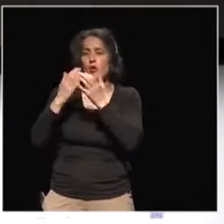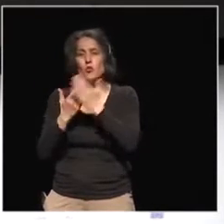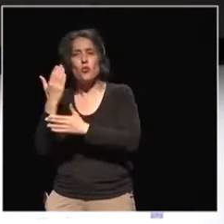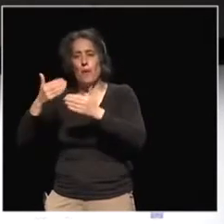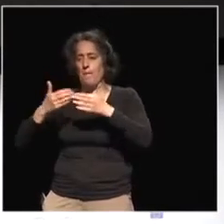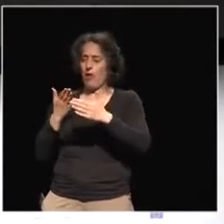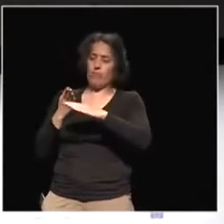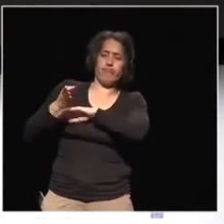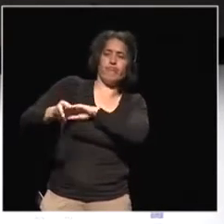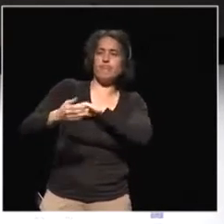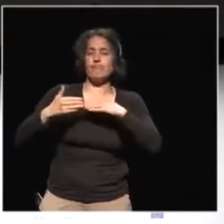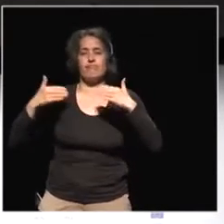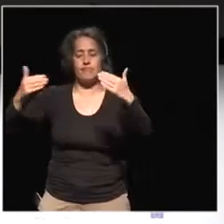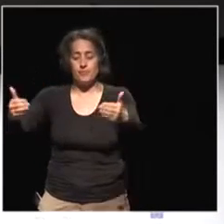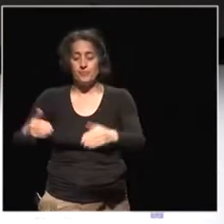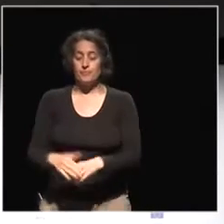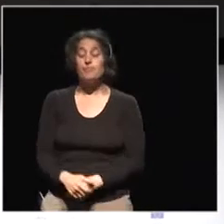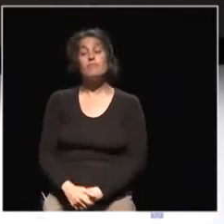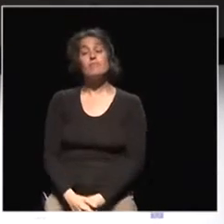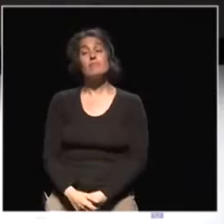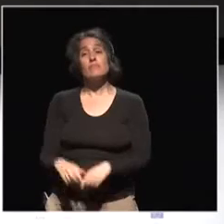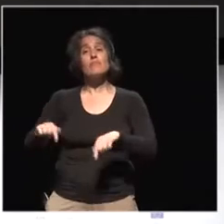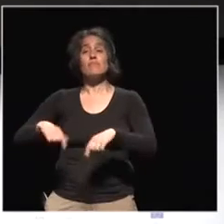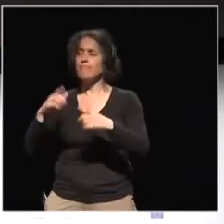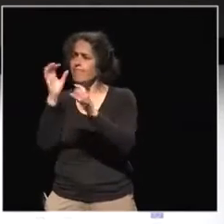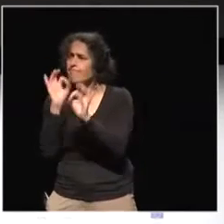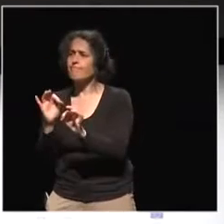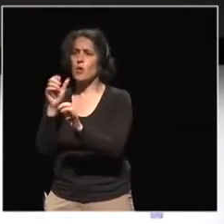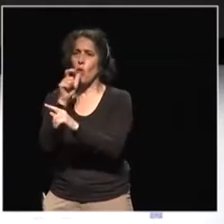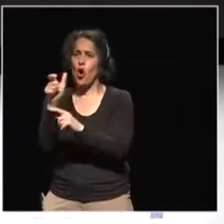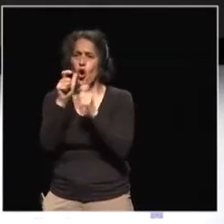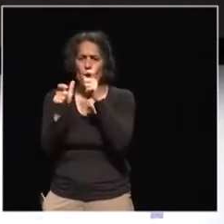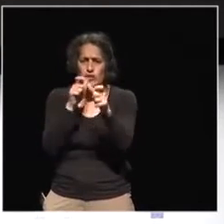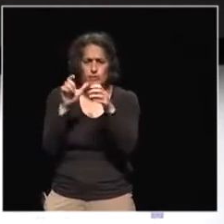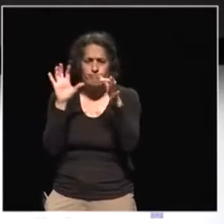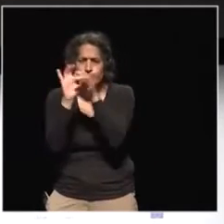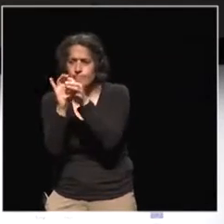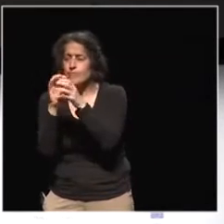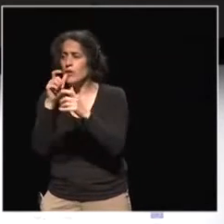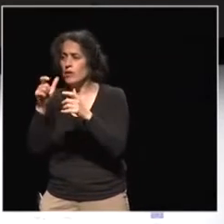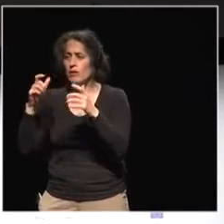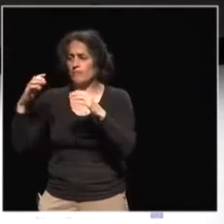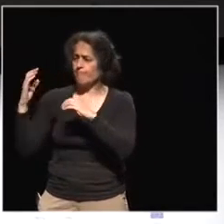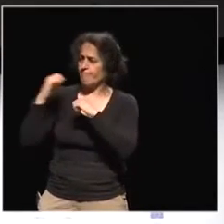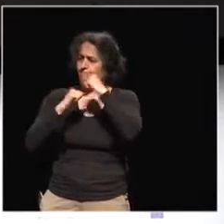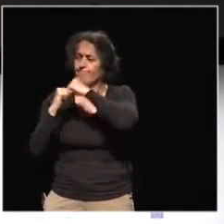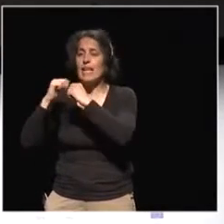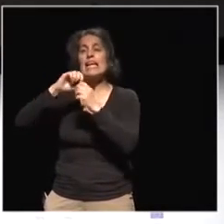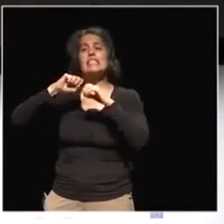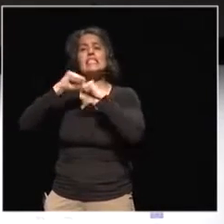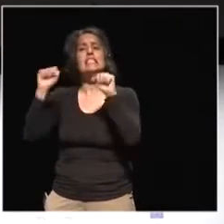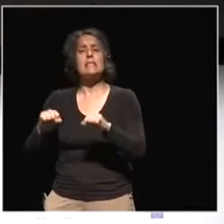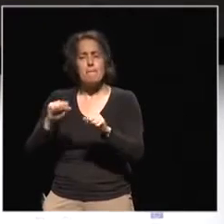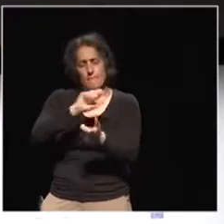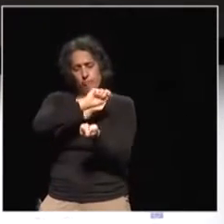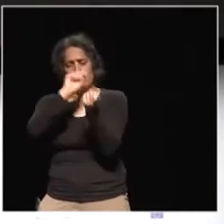in putting the right words on the right phenomenon, standing up collectively for a system change. We all the